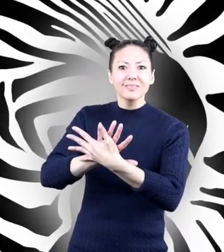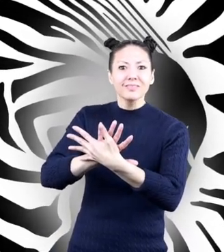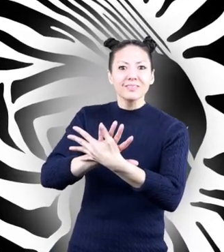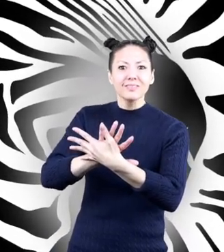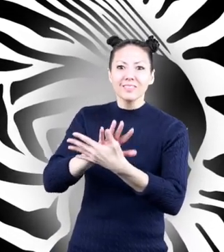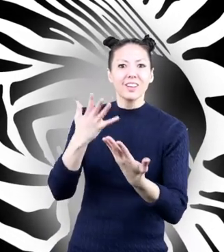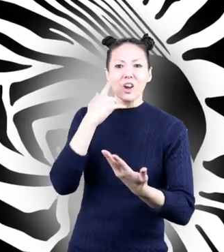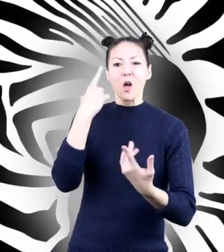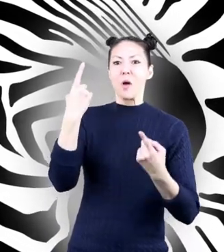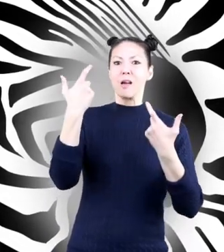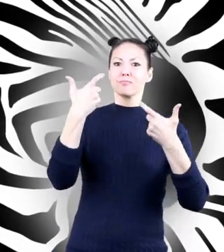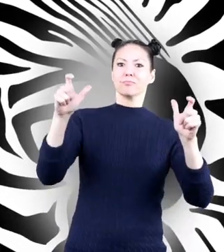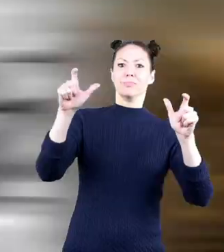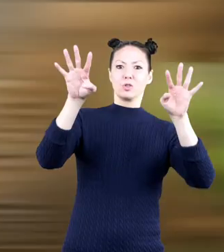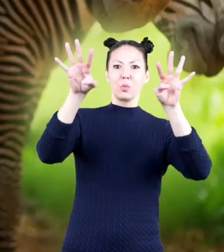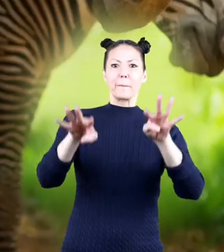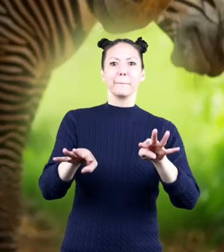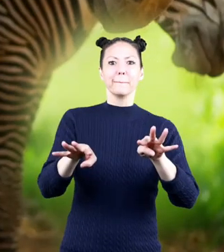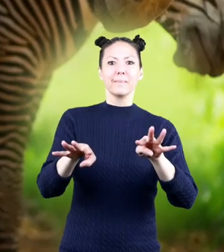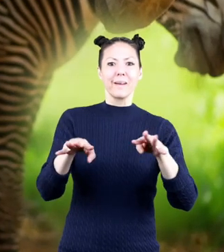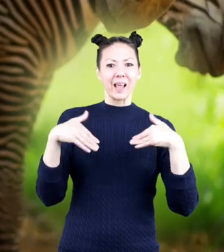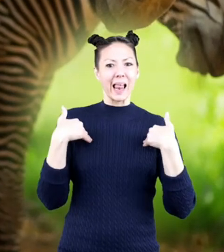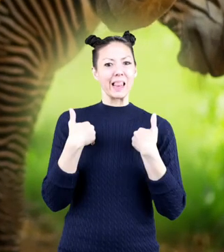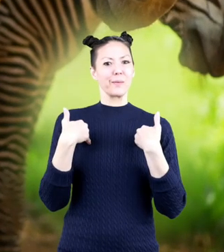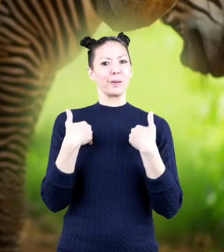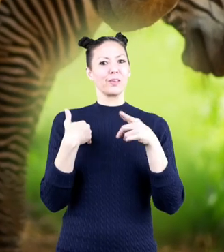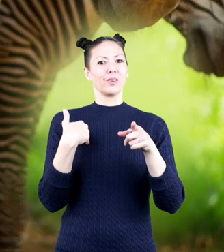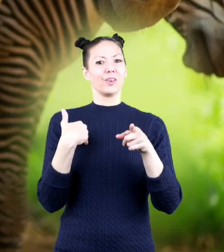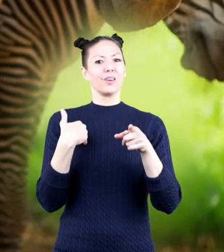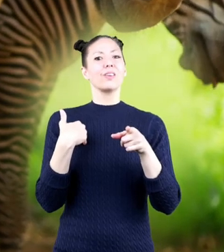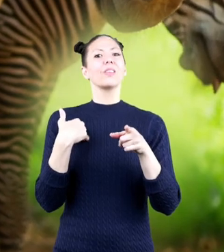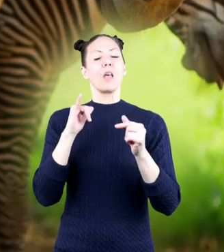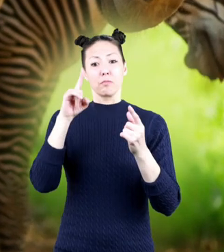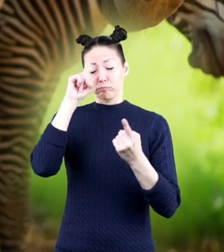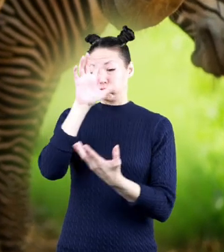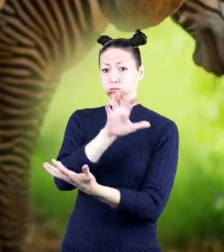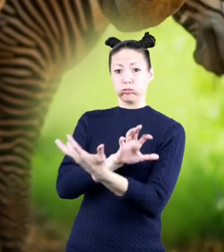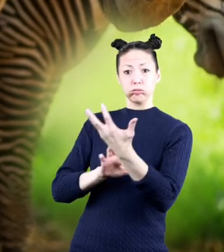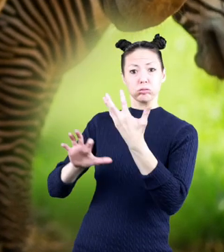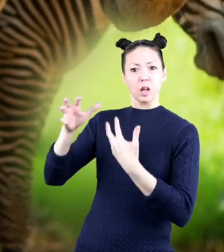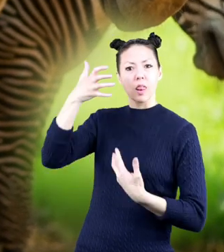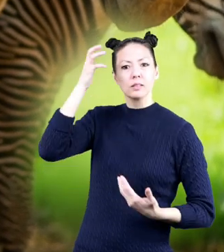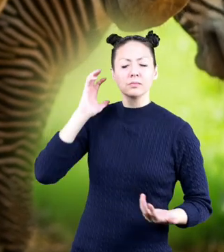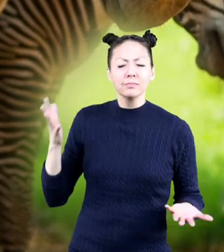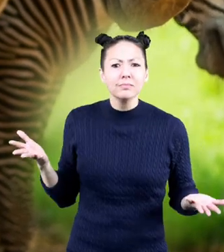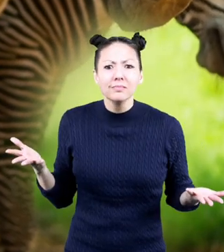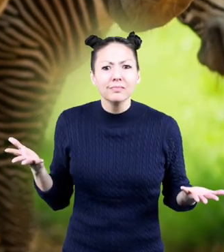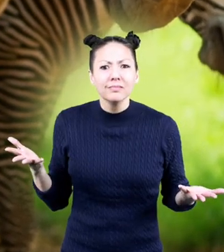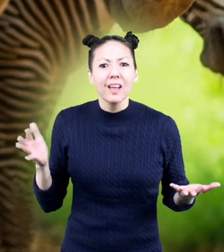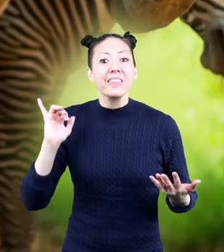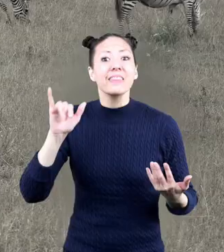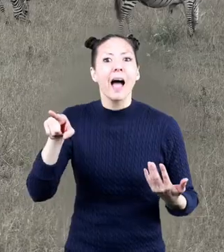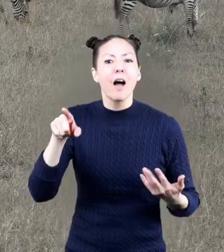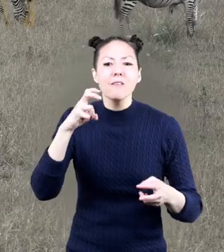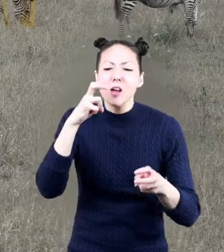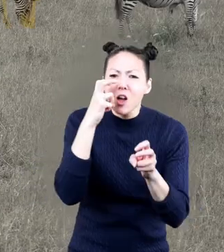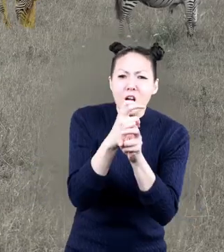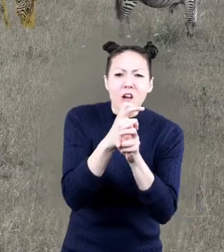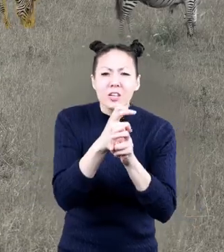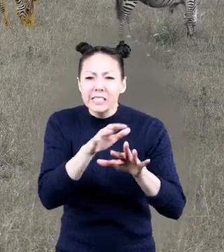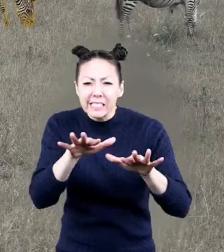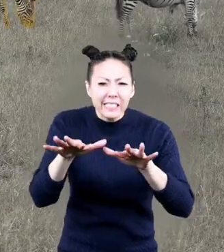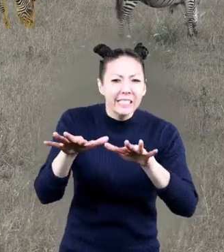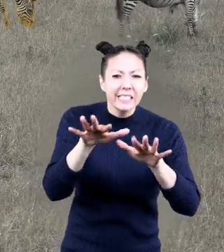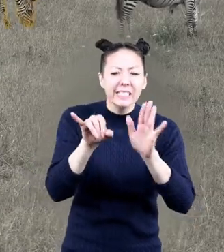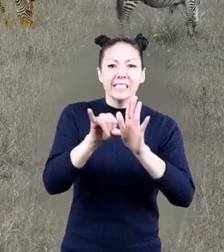look like one giant striped animal. It is confusing for the lion and makes it hard for them to